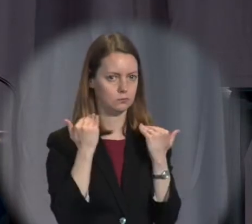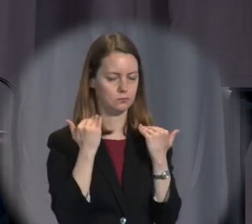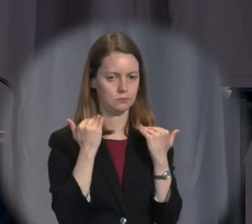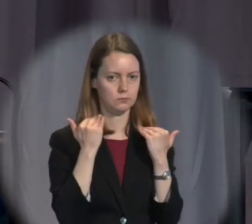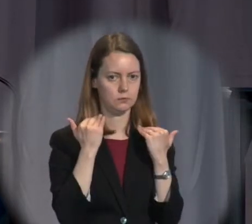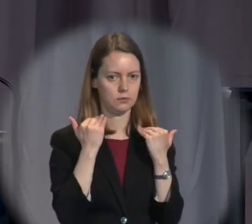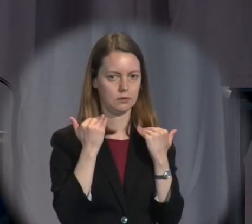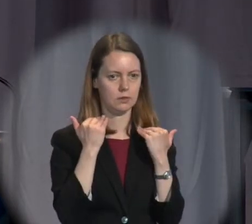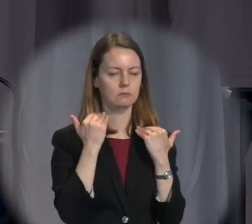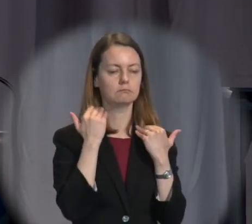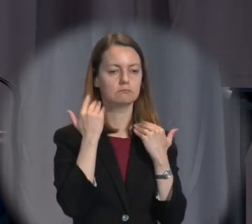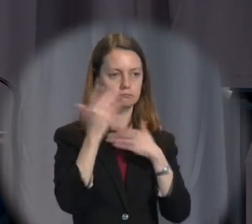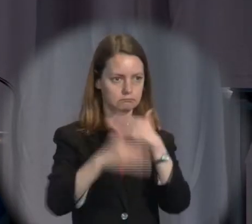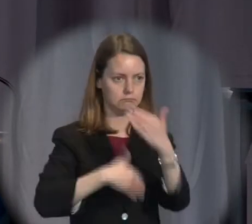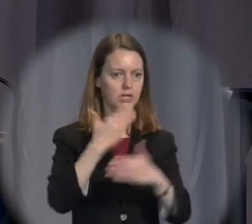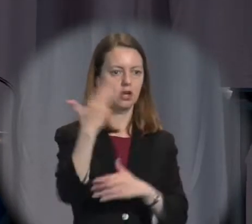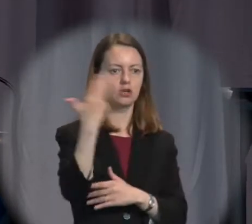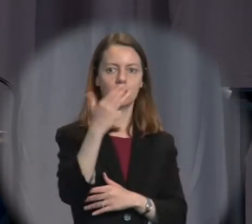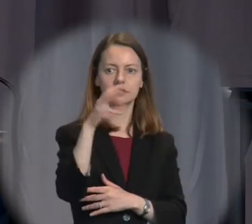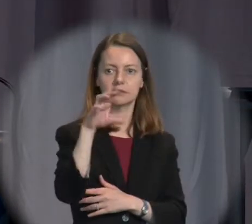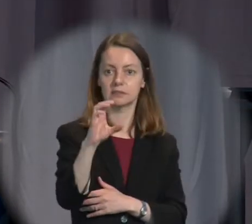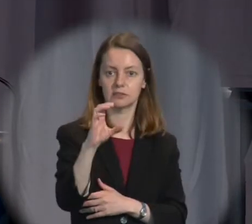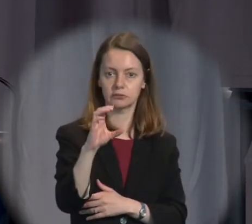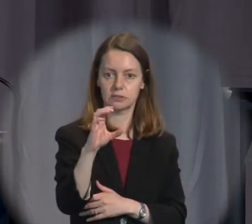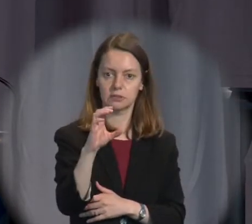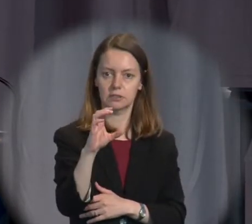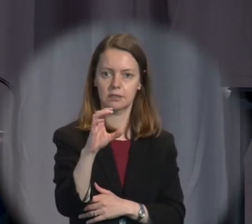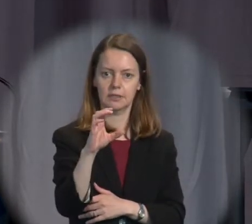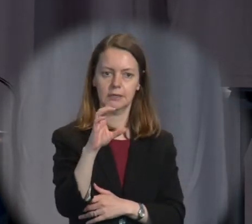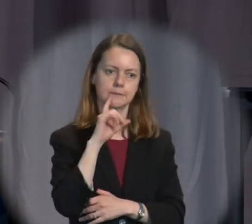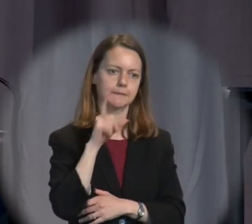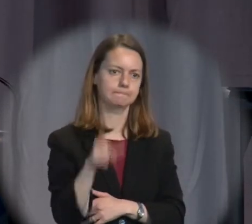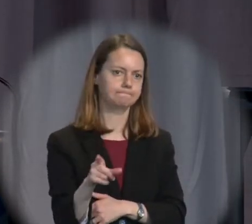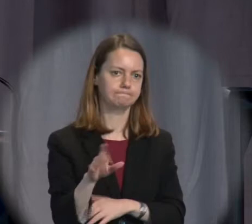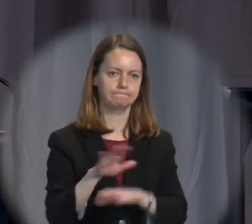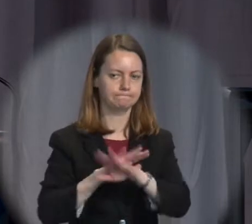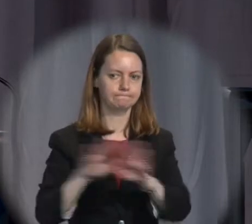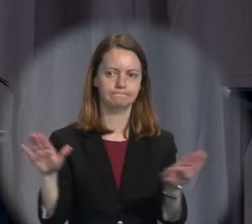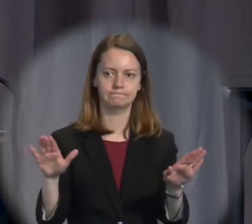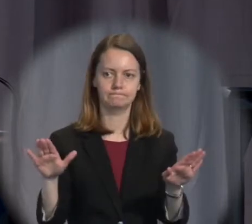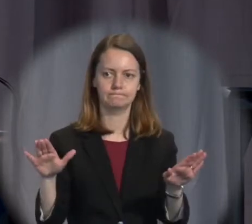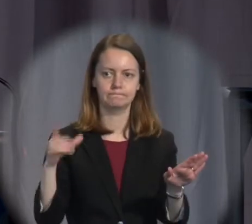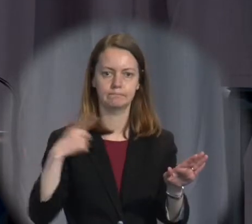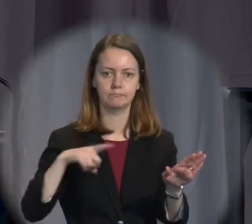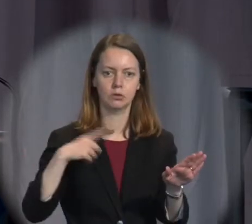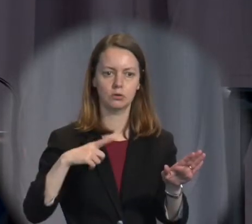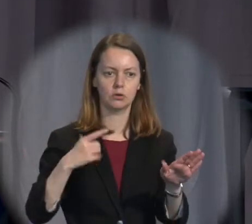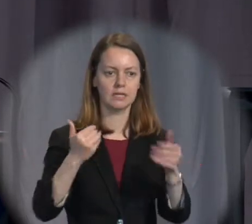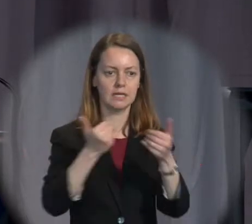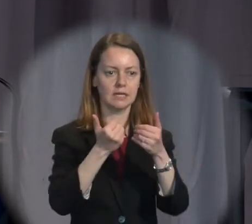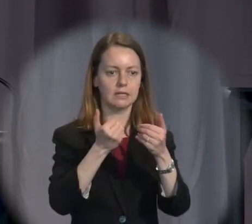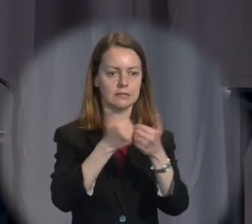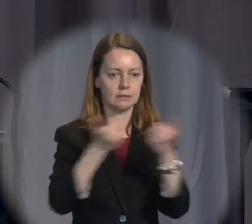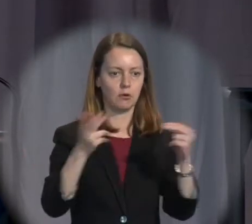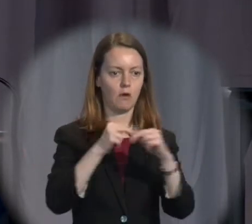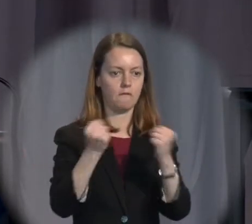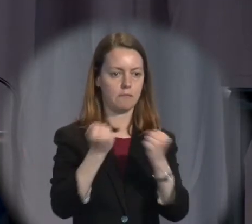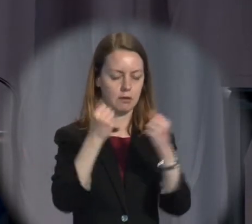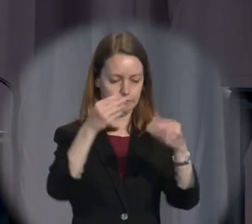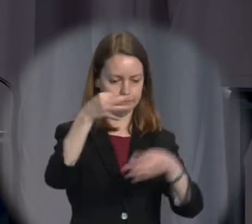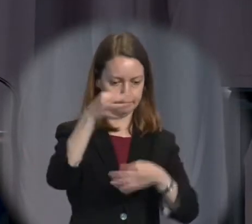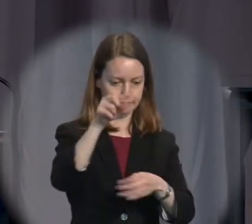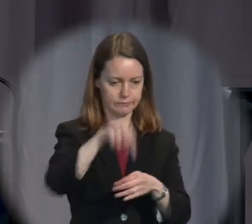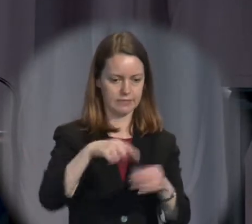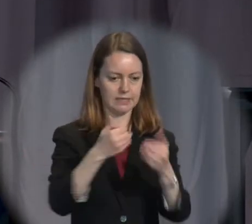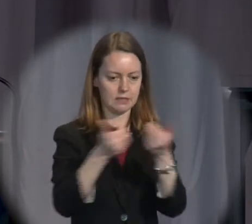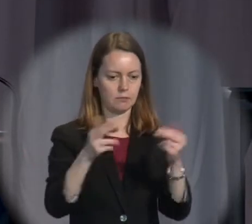But by the 19th century, it was accepted that such bills are not valid because the doctrine of separation of powers among the